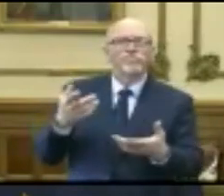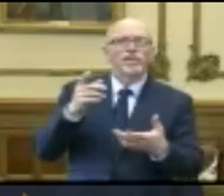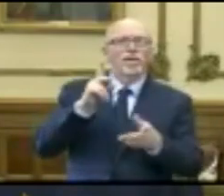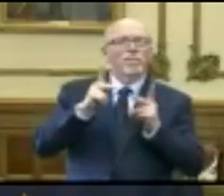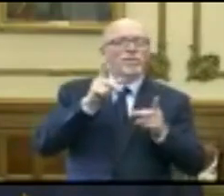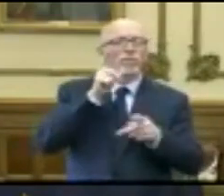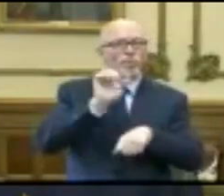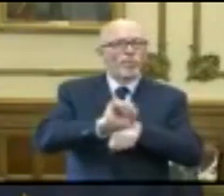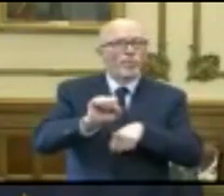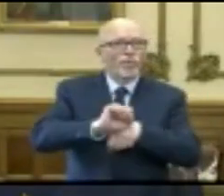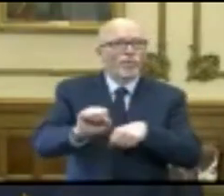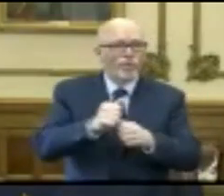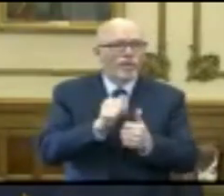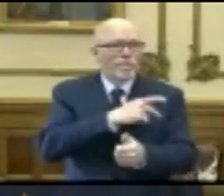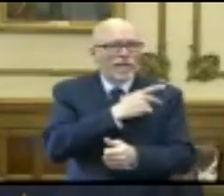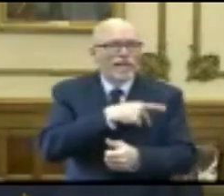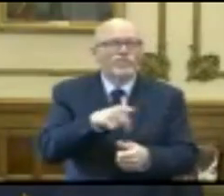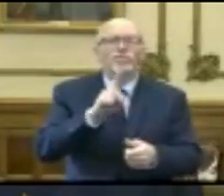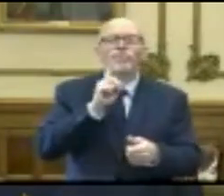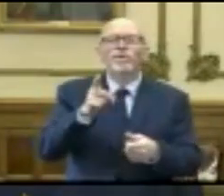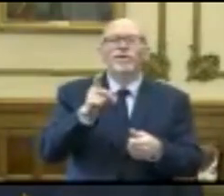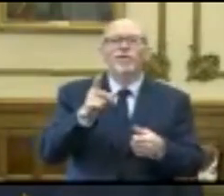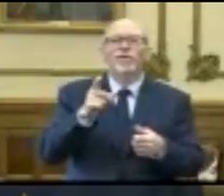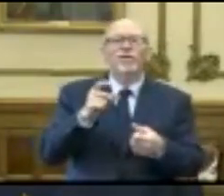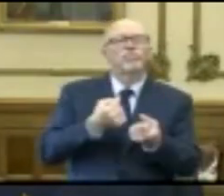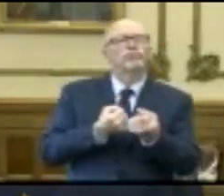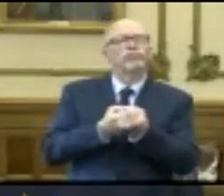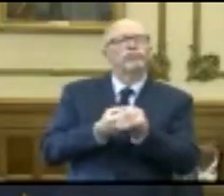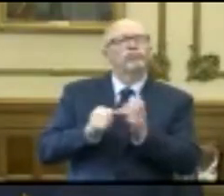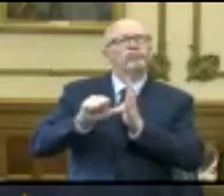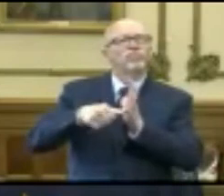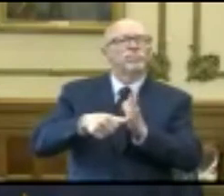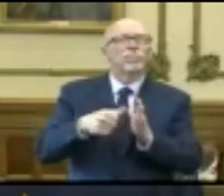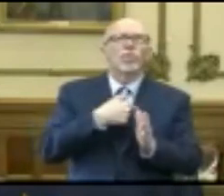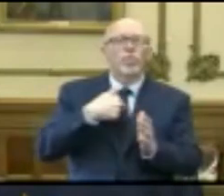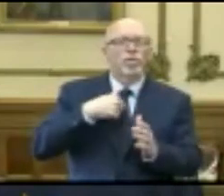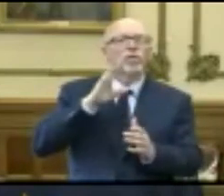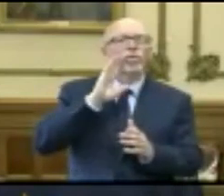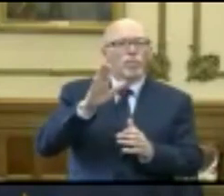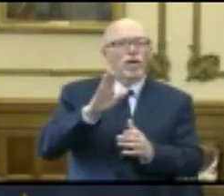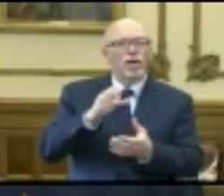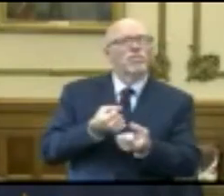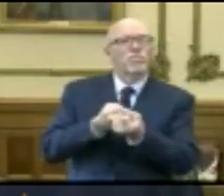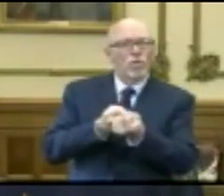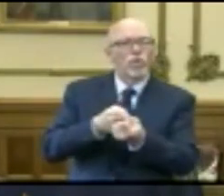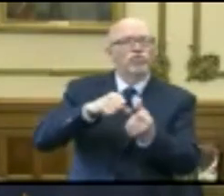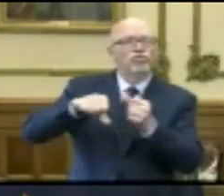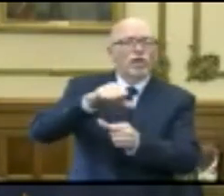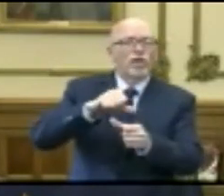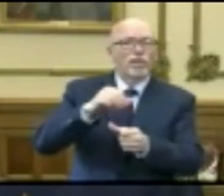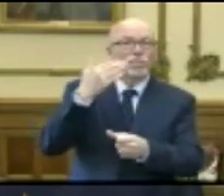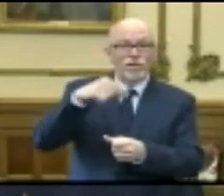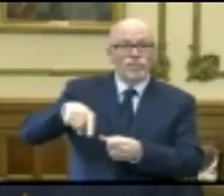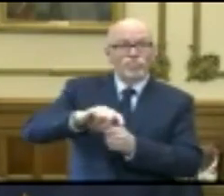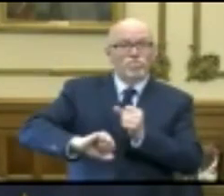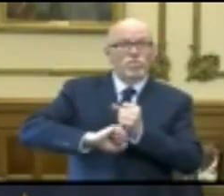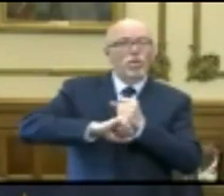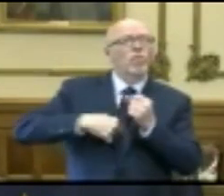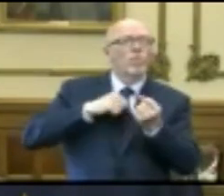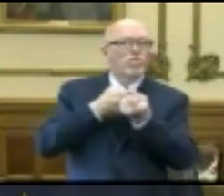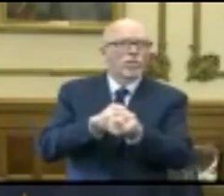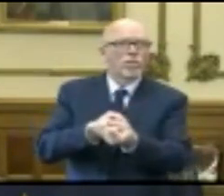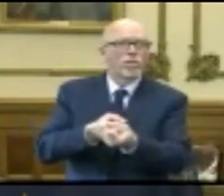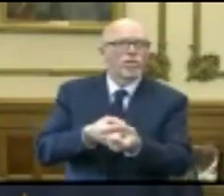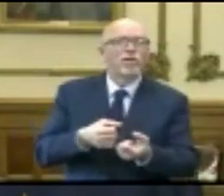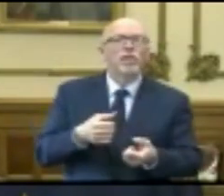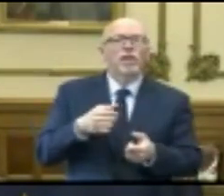lines, and just reinforcing that we're going to stand by you because you're standing by us, and